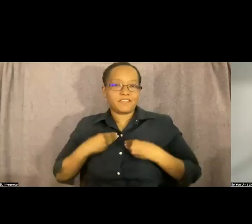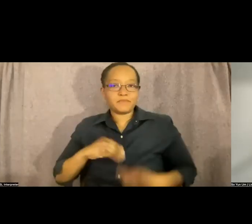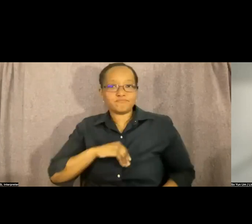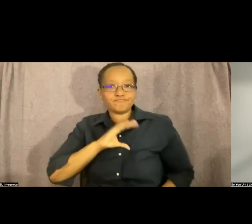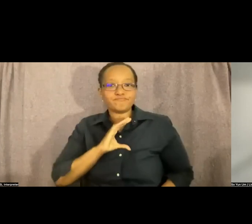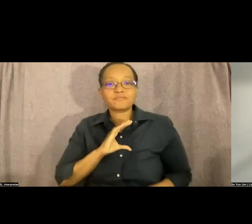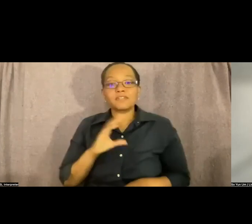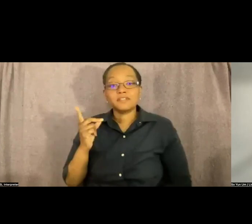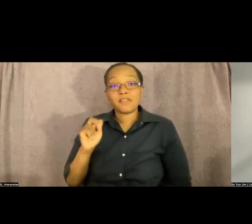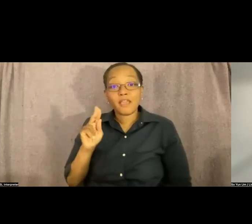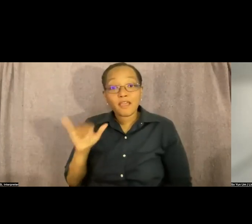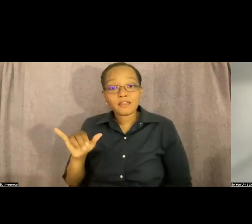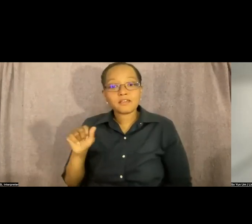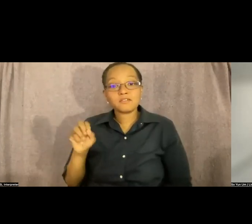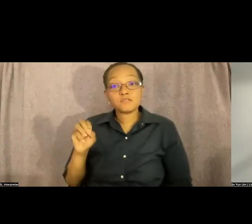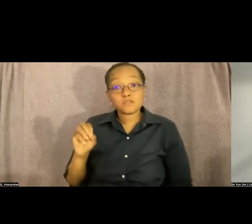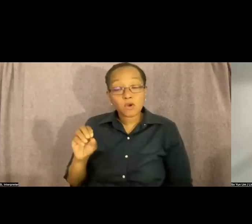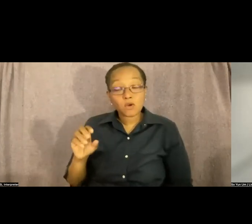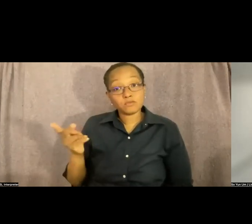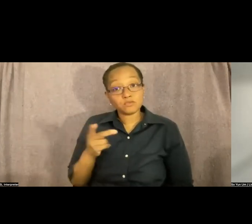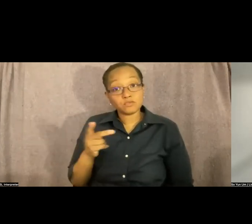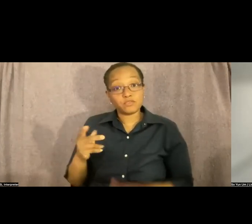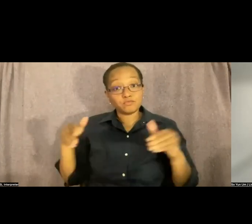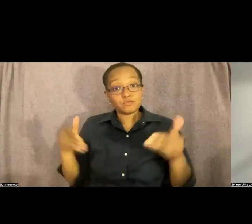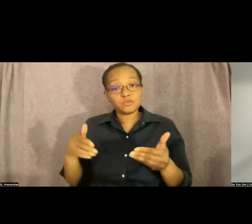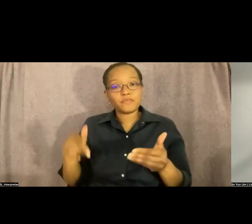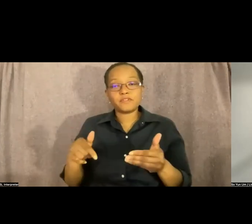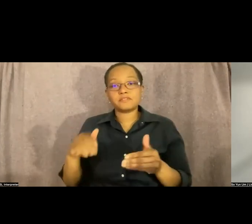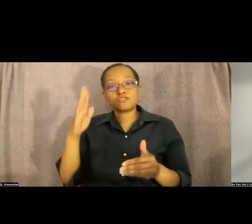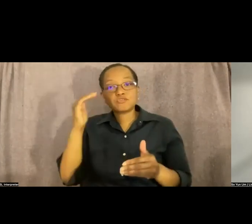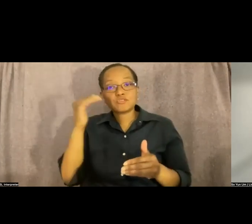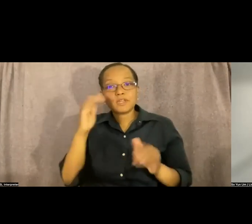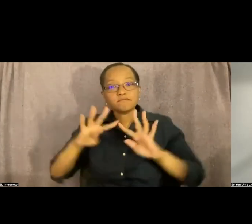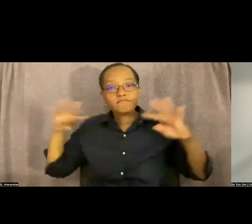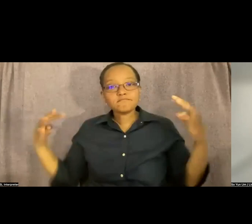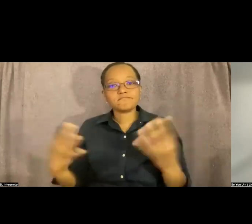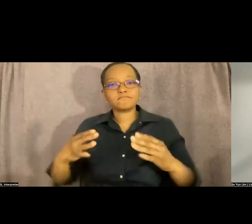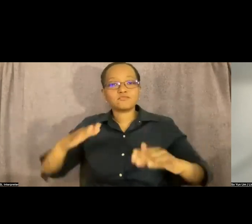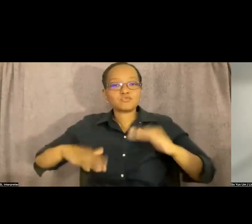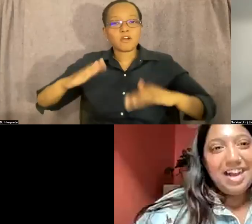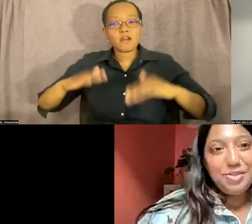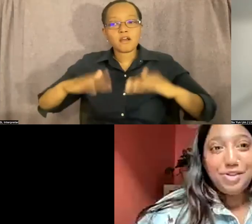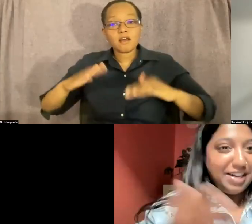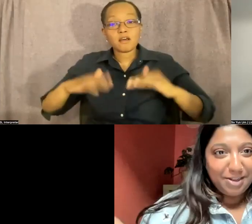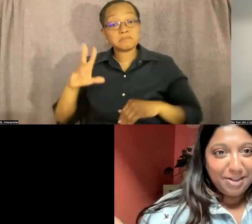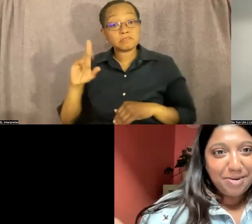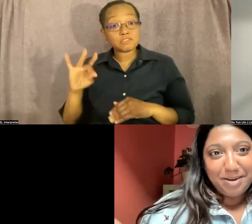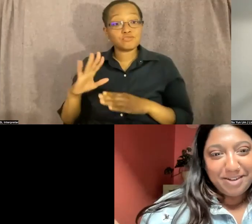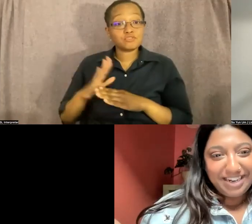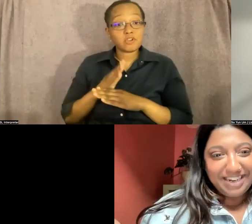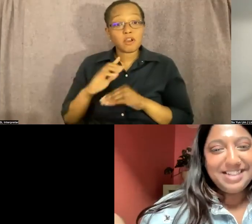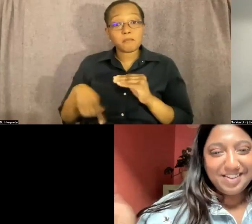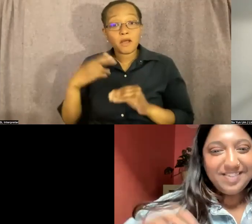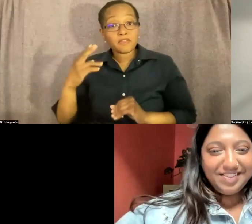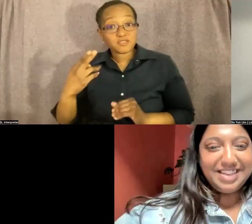korean drum circle did you share with people about the history of it how did people respond to it um do you want to tell people